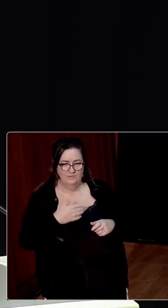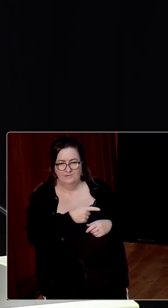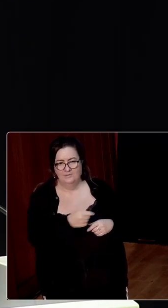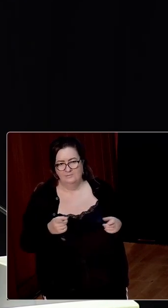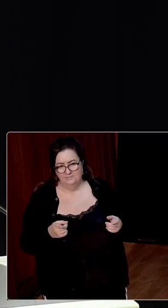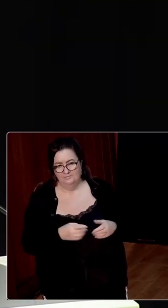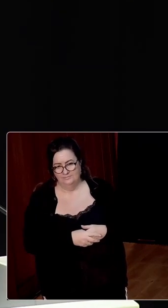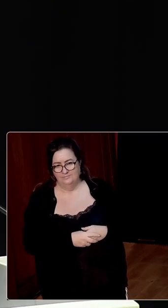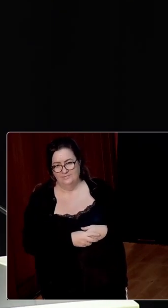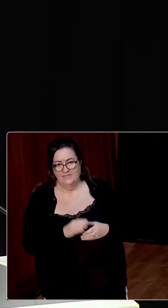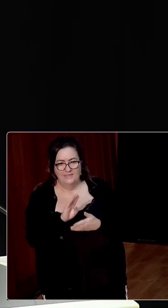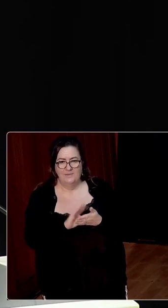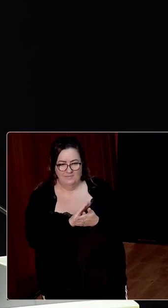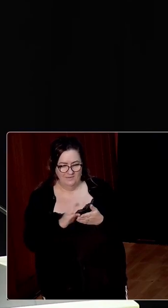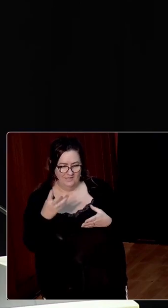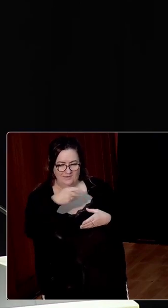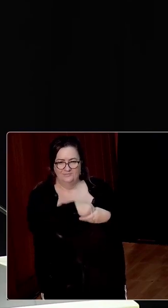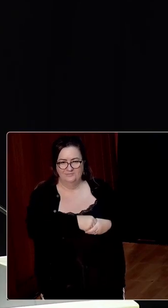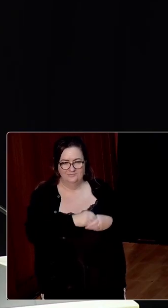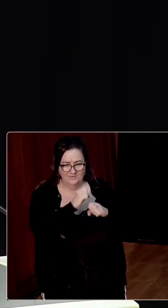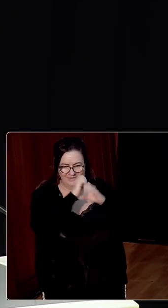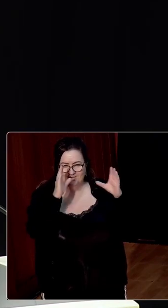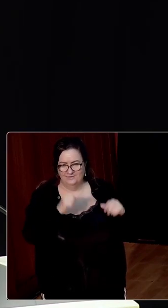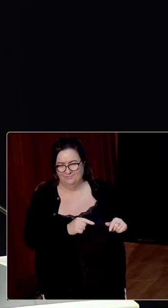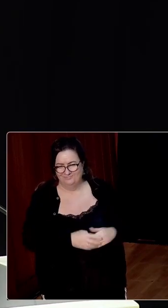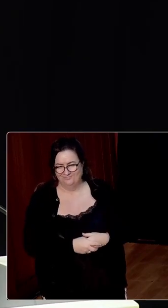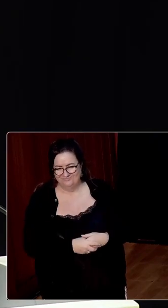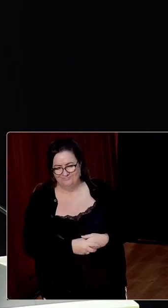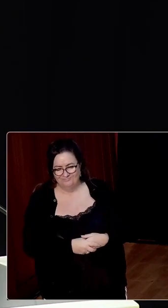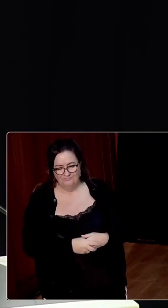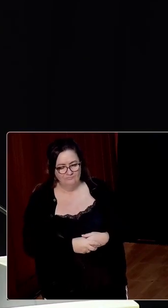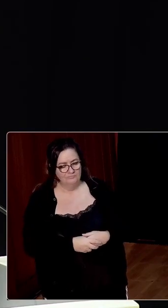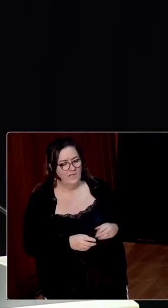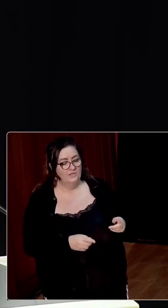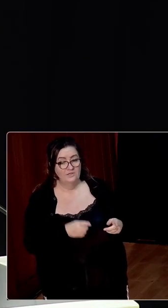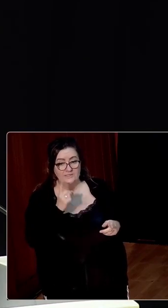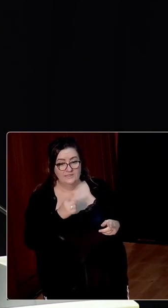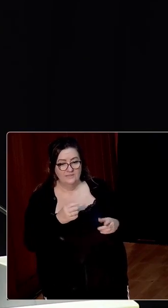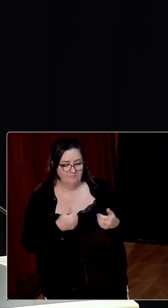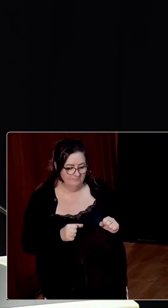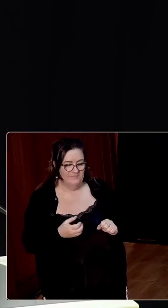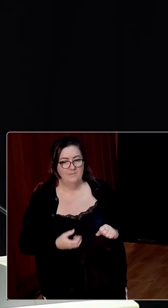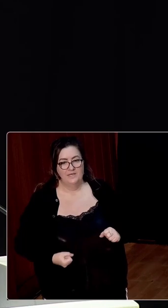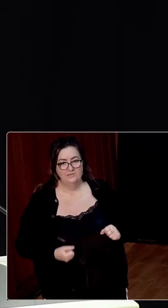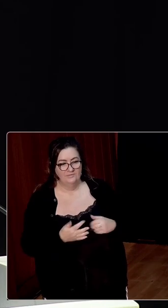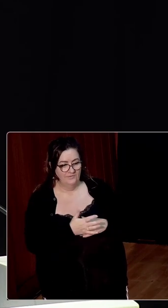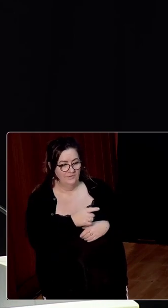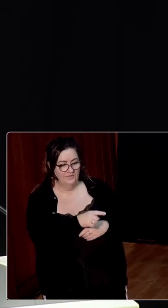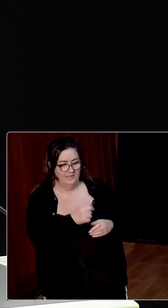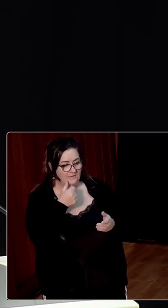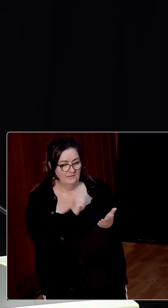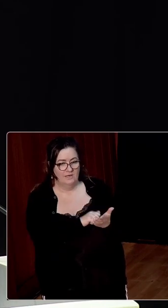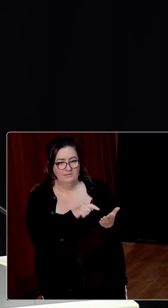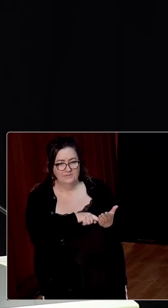death. The biblical overtones there I think are very clear. While she did secure a pension in exchange for this priceless family